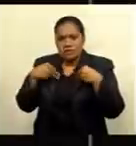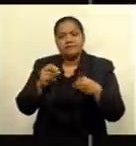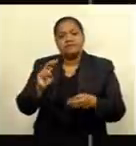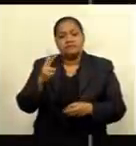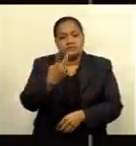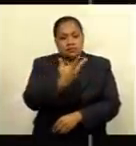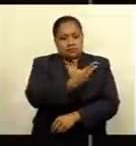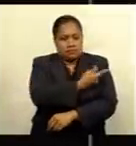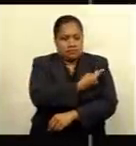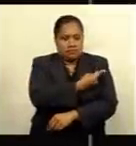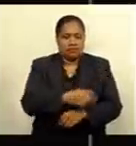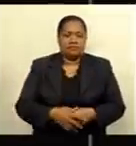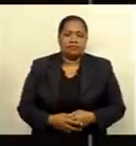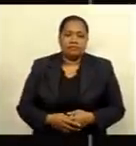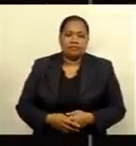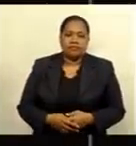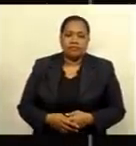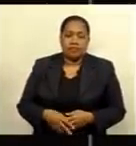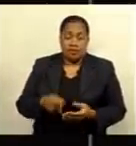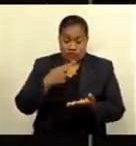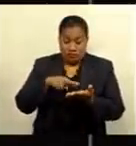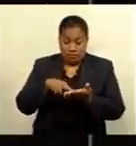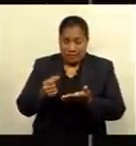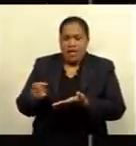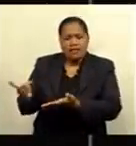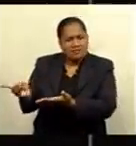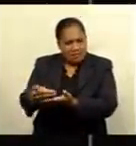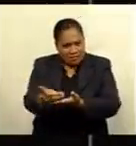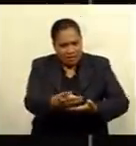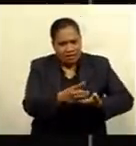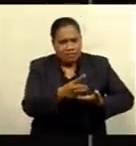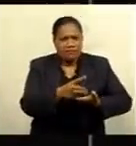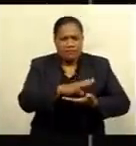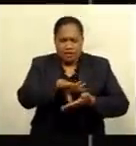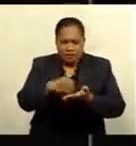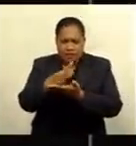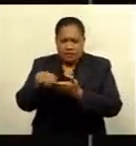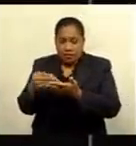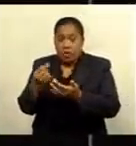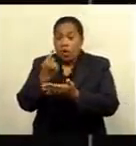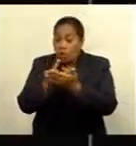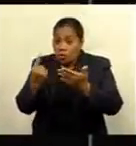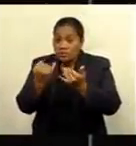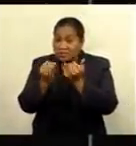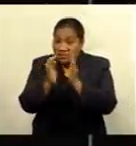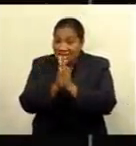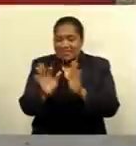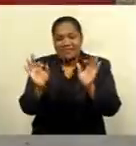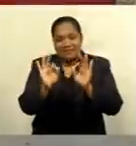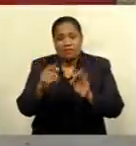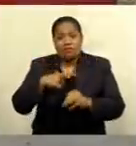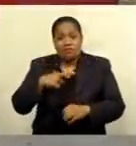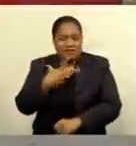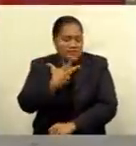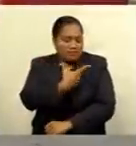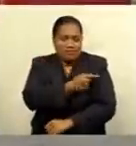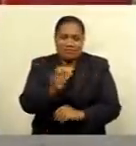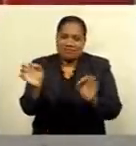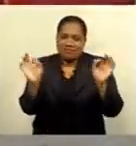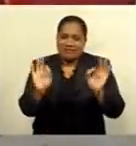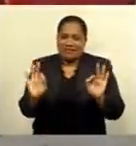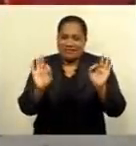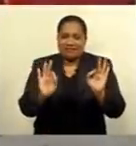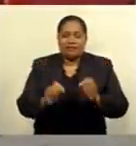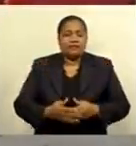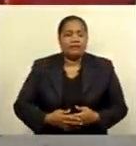jab. Christiana Uluwai reports data is collected daily, except for Sundays when there is no vaccination. The